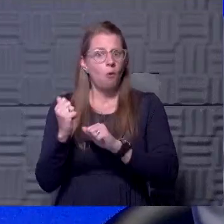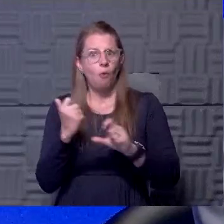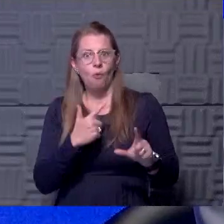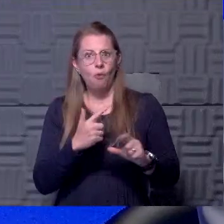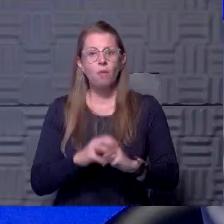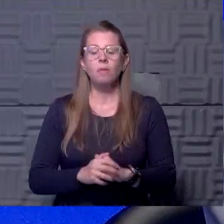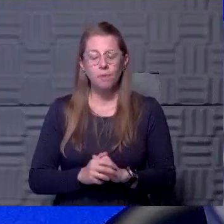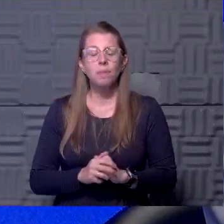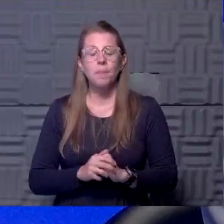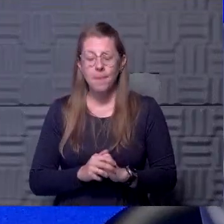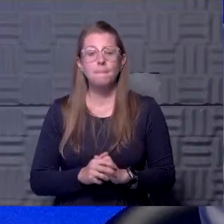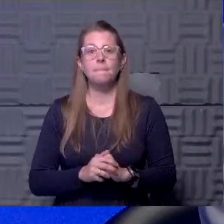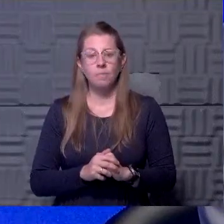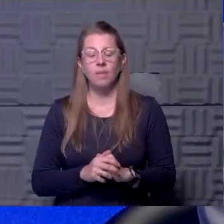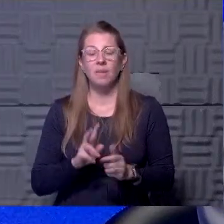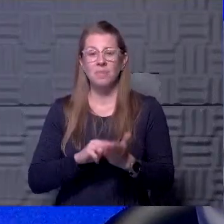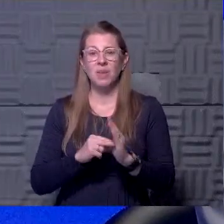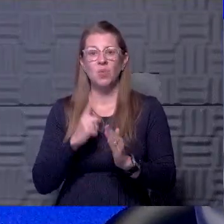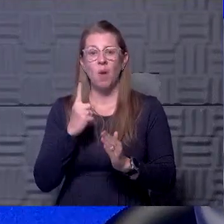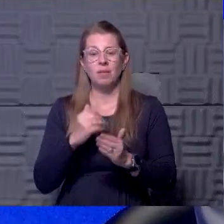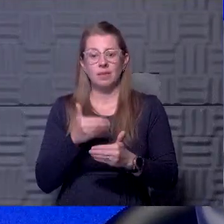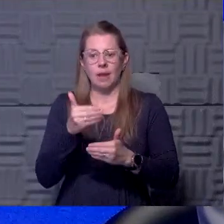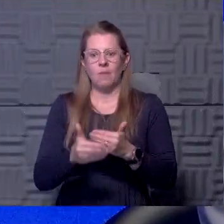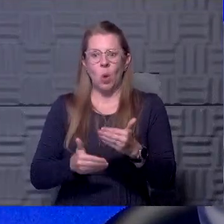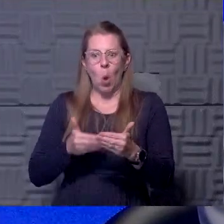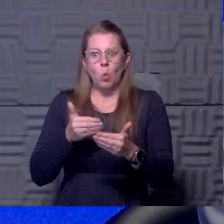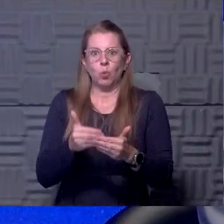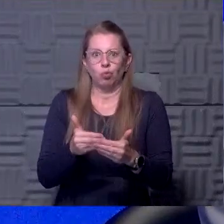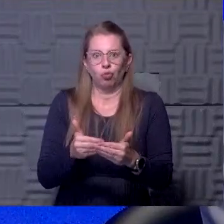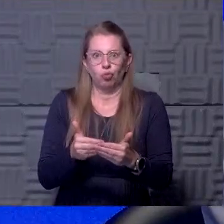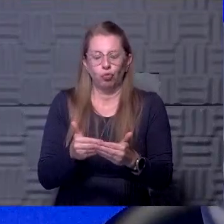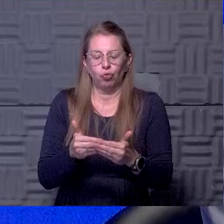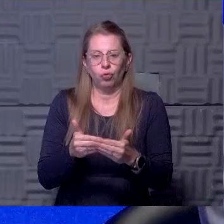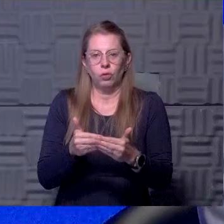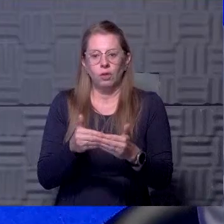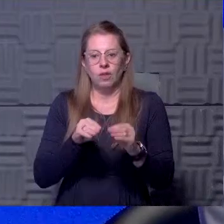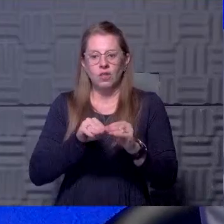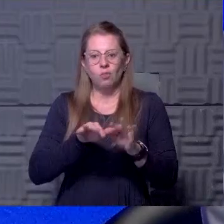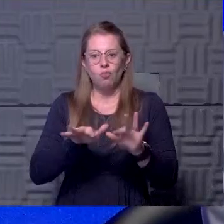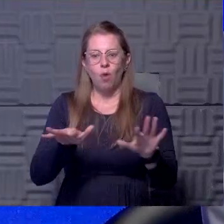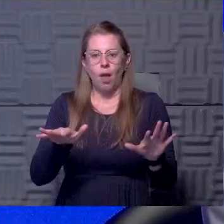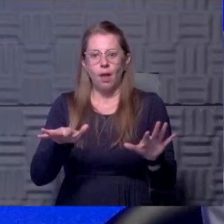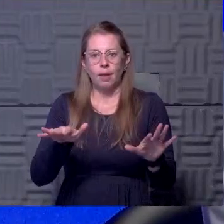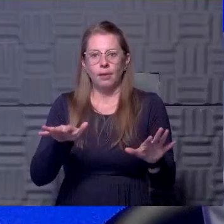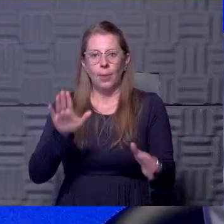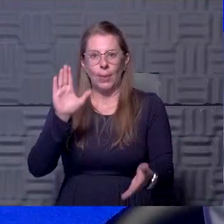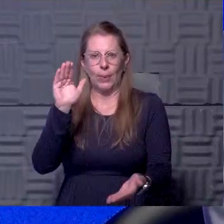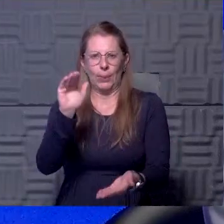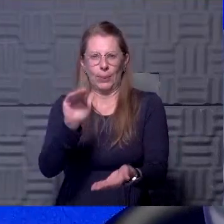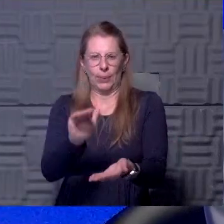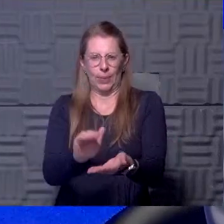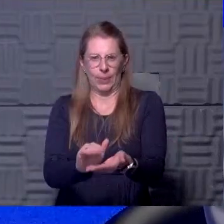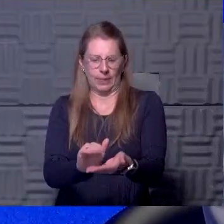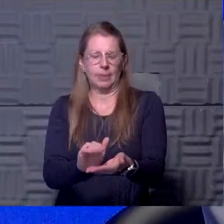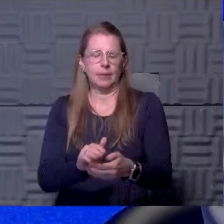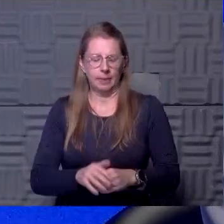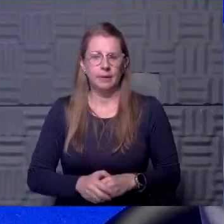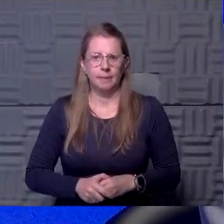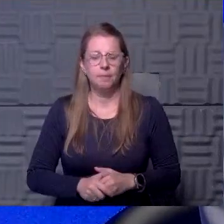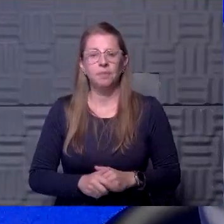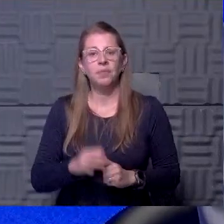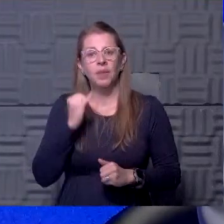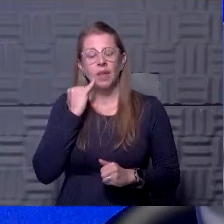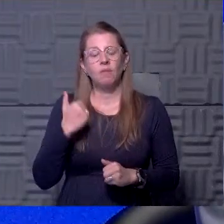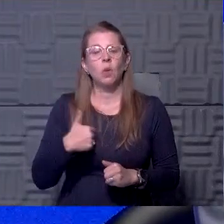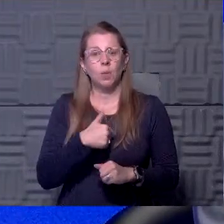that is going to be one step closer to us getting the spread of this disease down and decreased. And